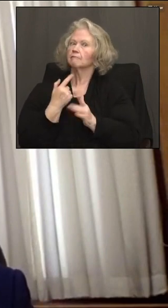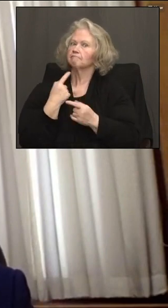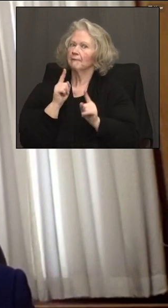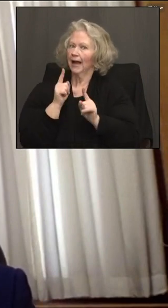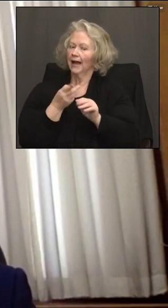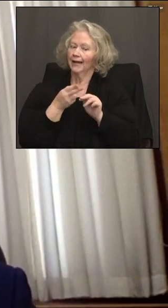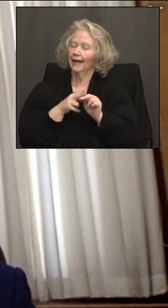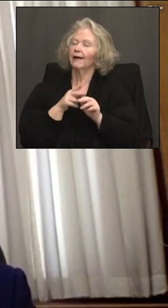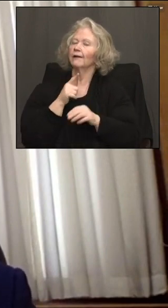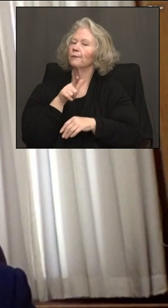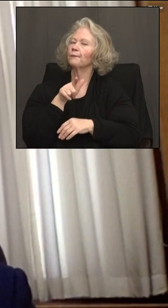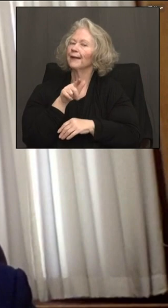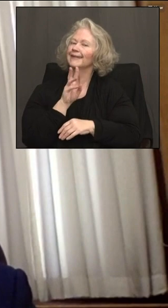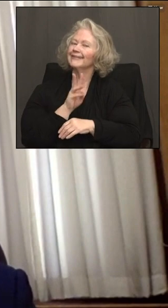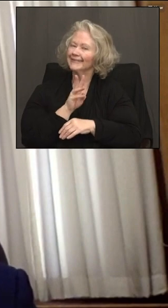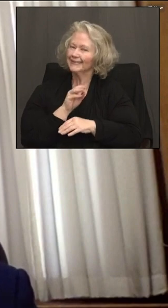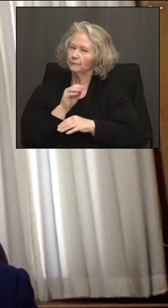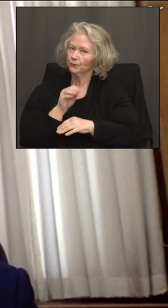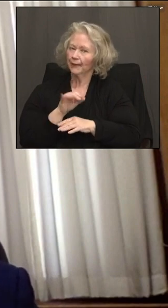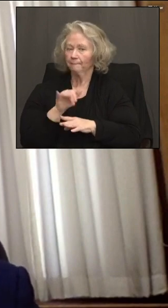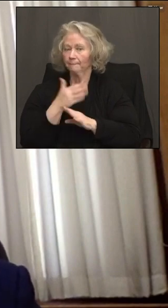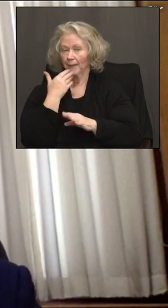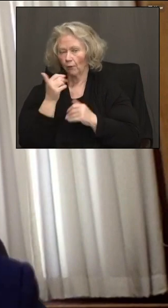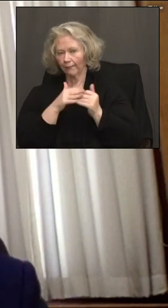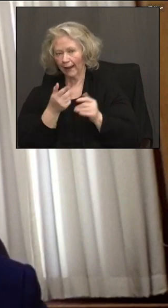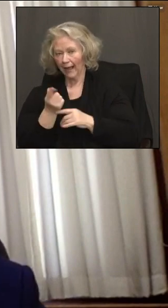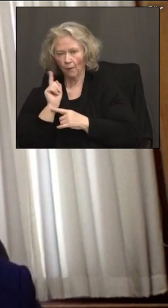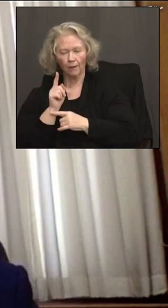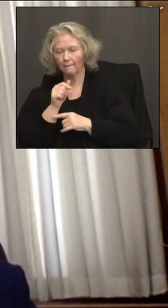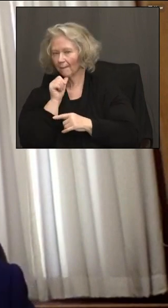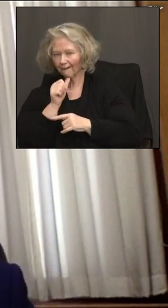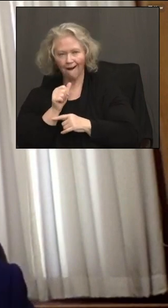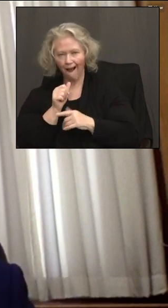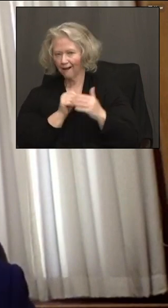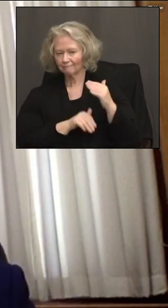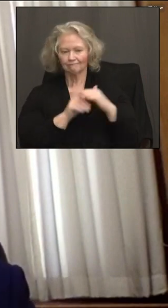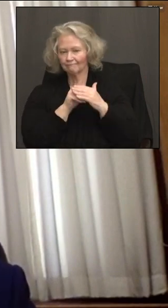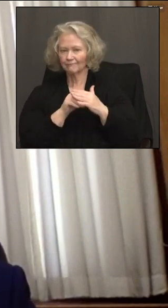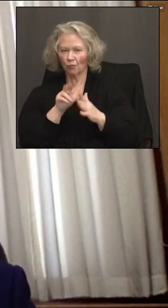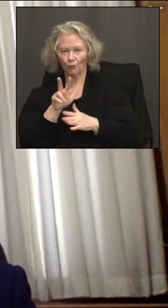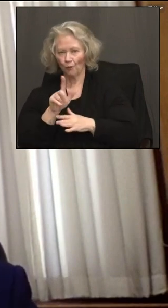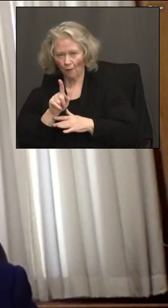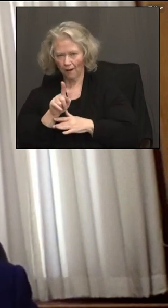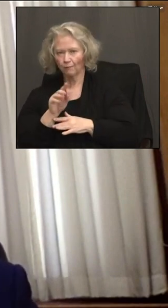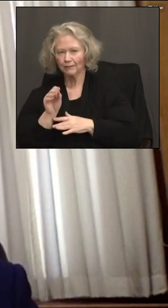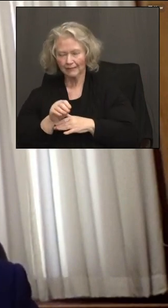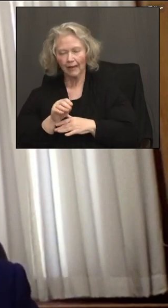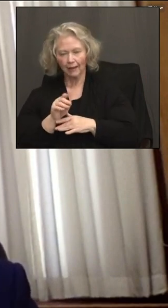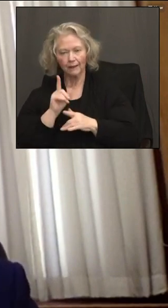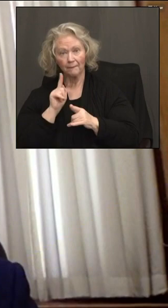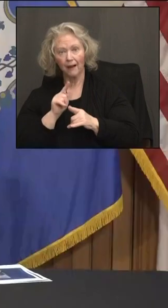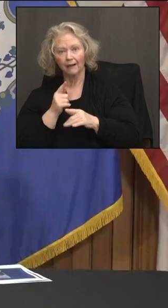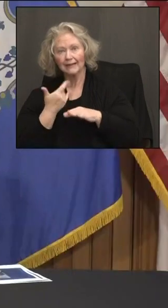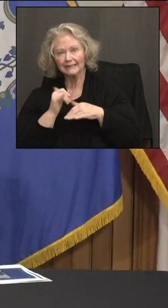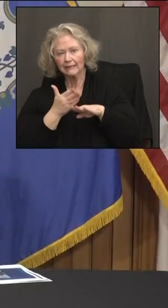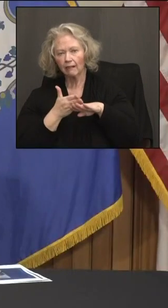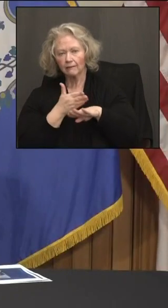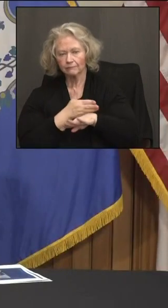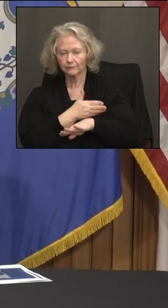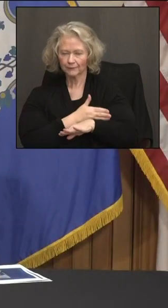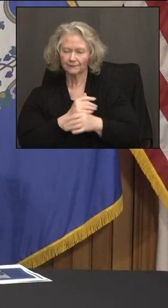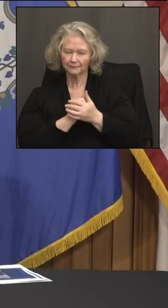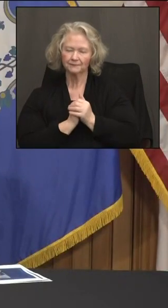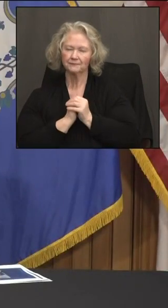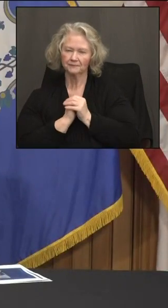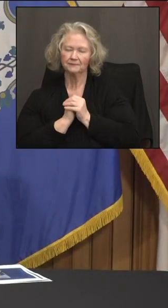improvement over prior weeks. So still not quite at the goal, but continuing to chip away at that gap. OK, thank you very